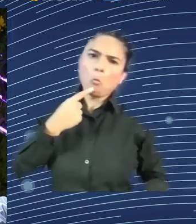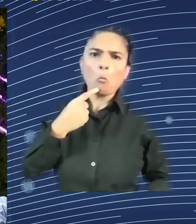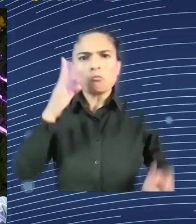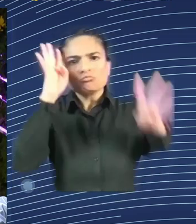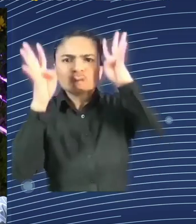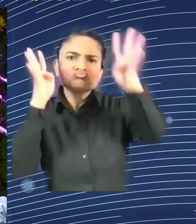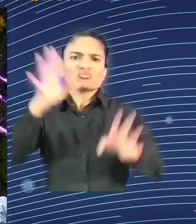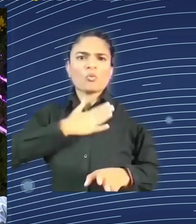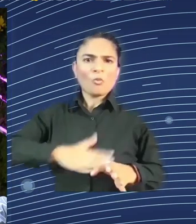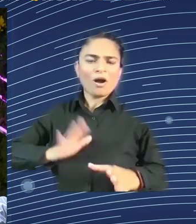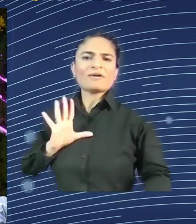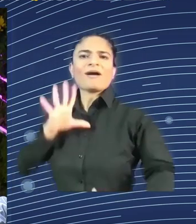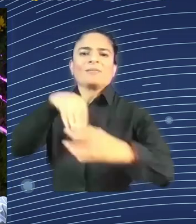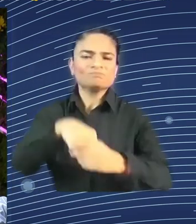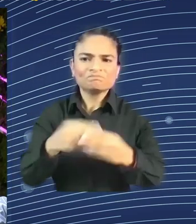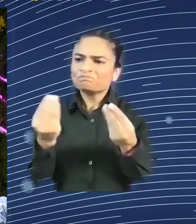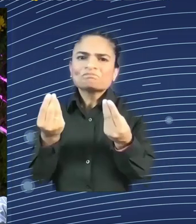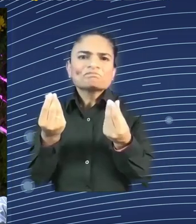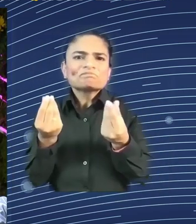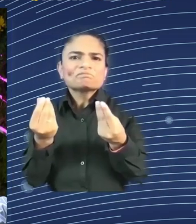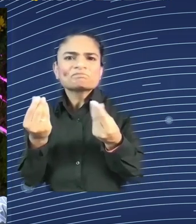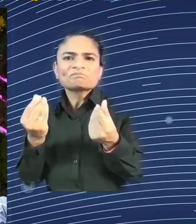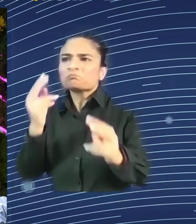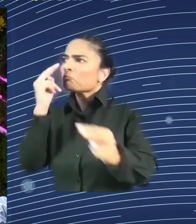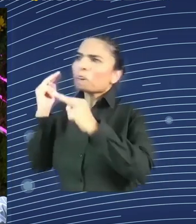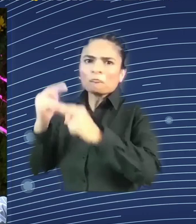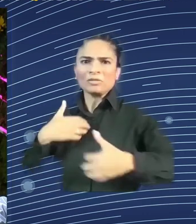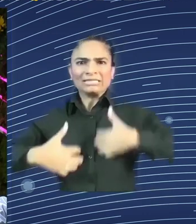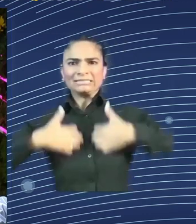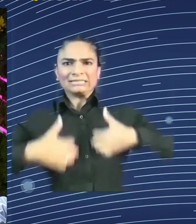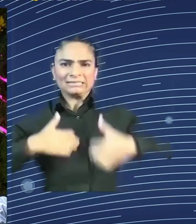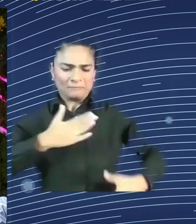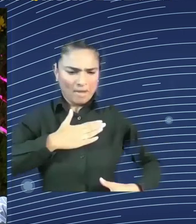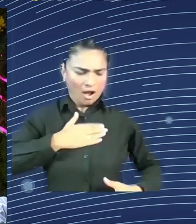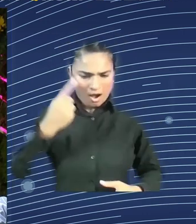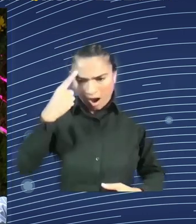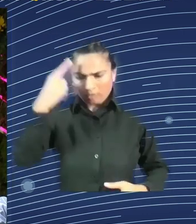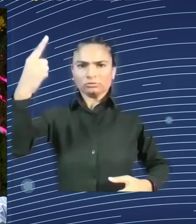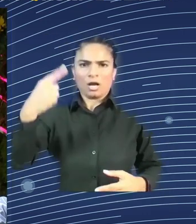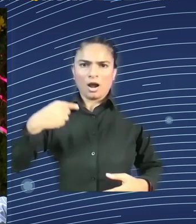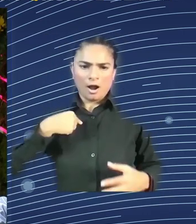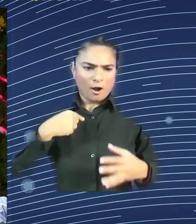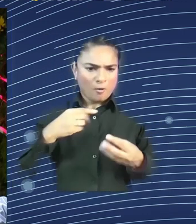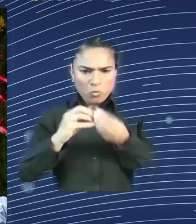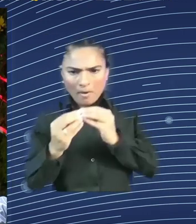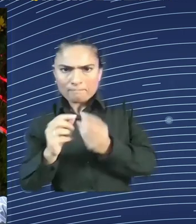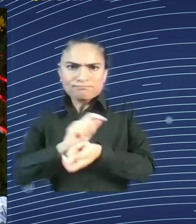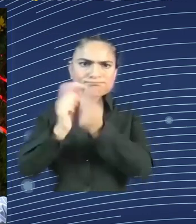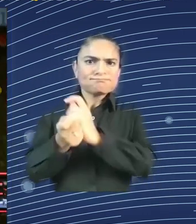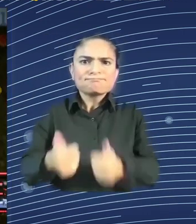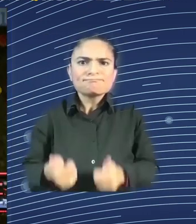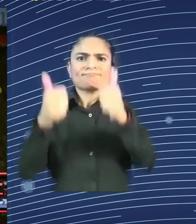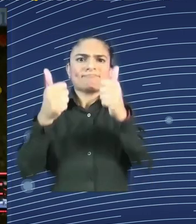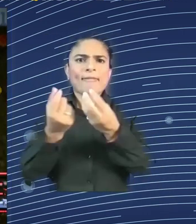and also become problem solvers. And I think this is a critical skill that we need to implement in all schools over Europe.